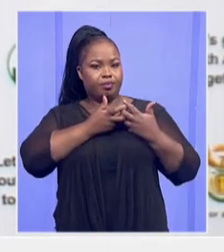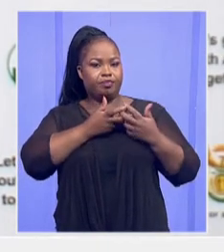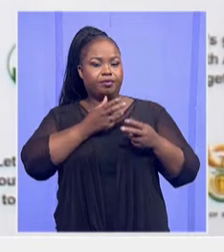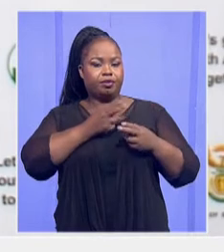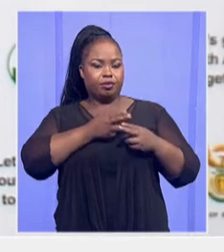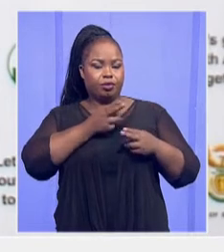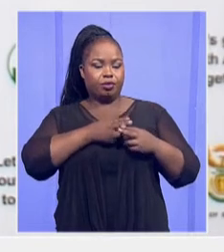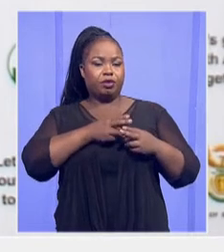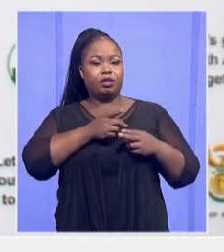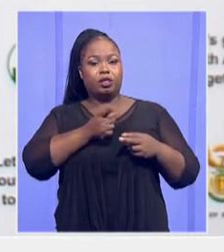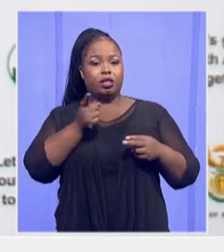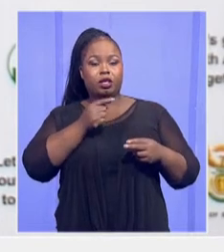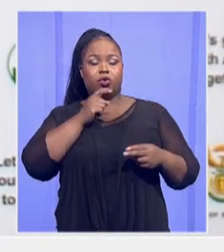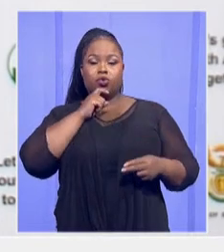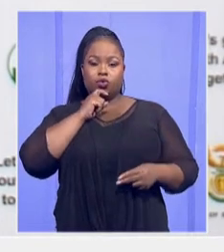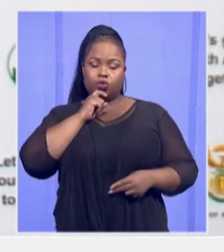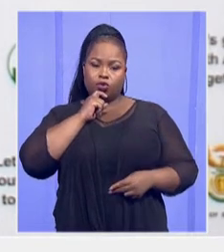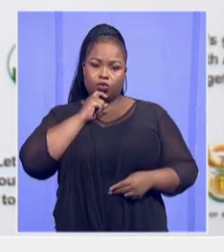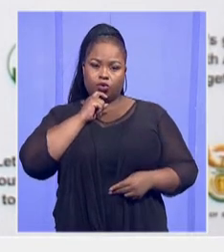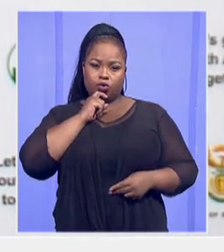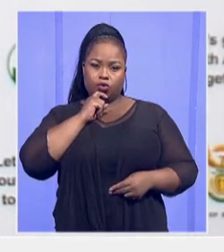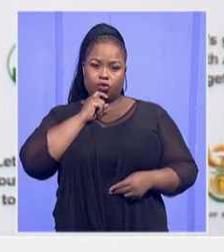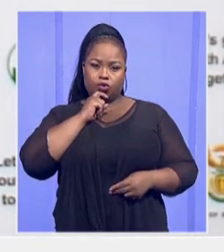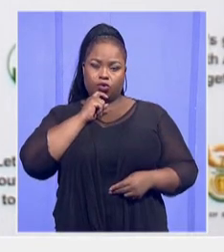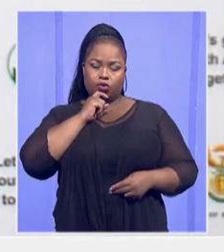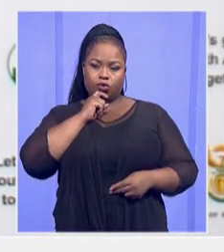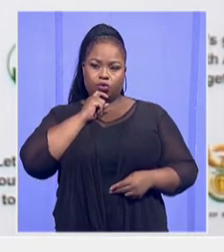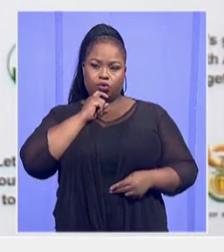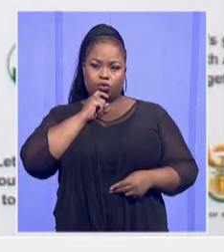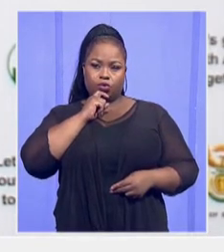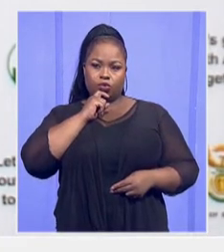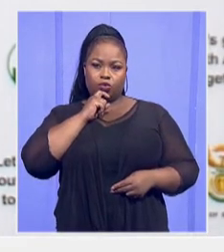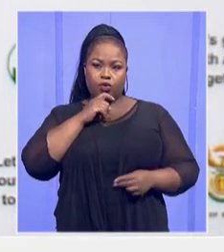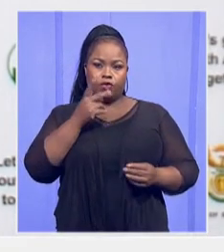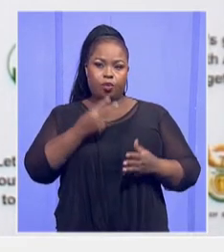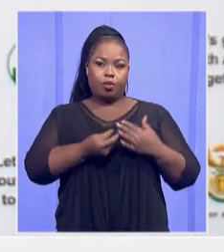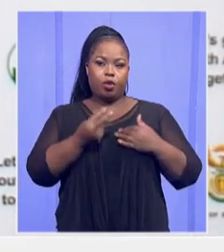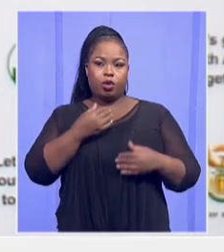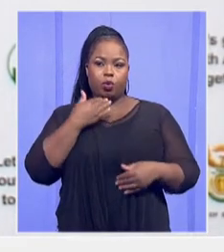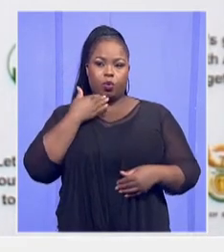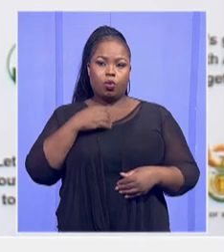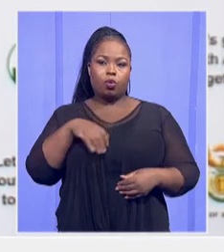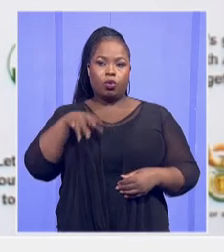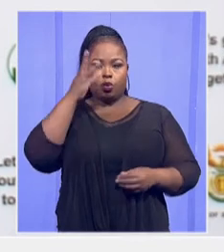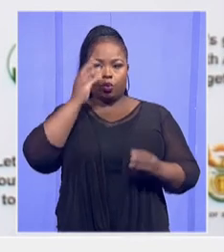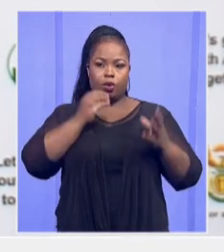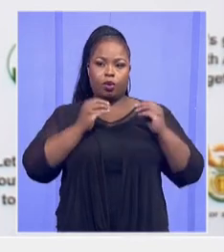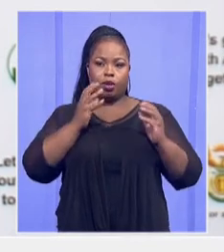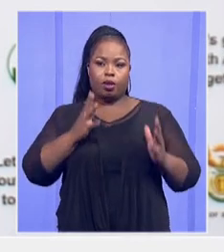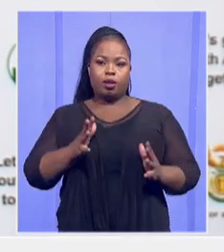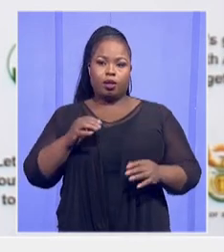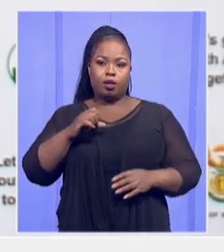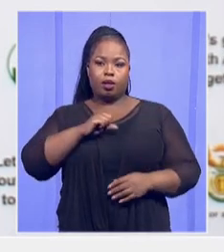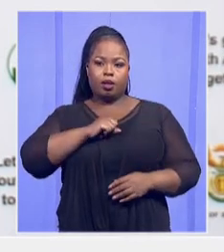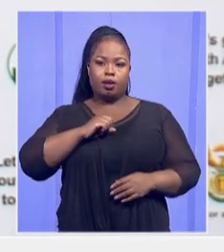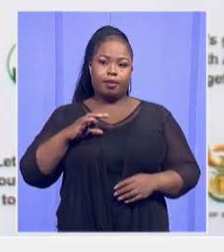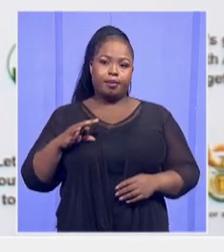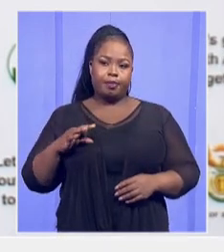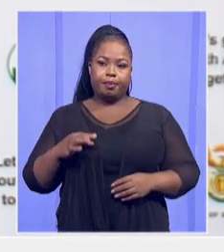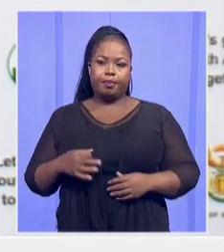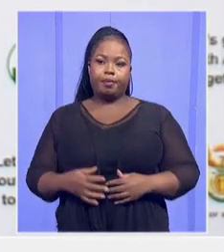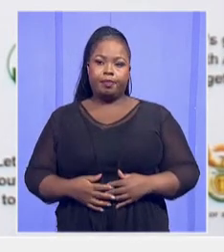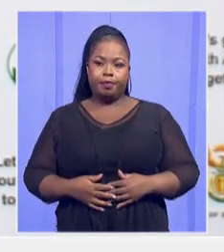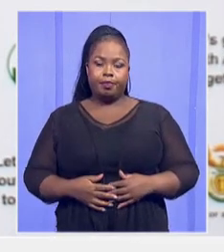that is used by both learners and staff. Minister, I am going to be quick.